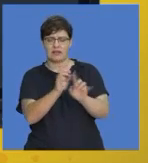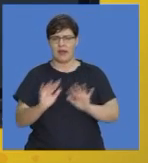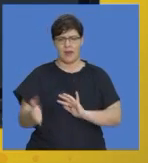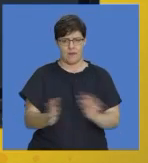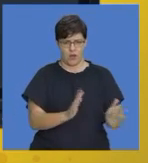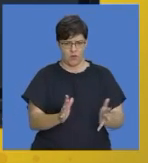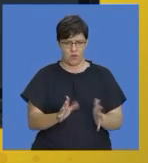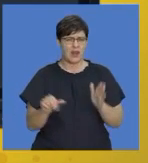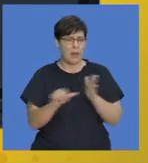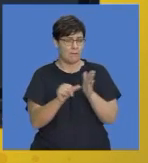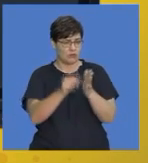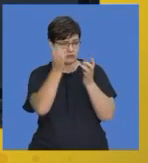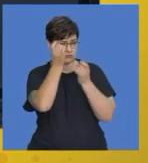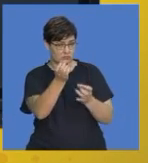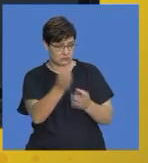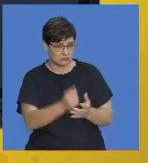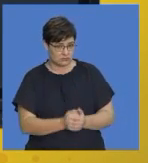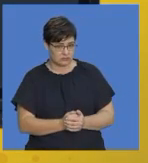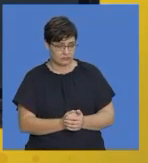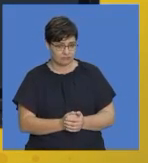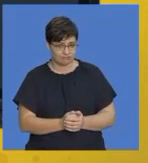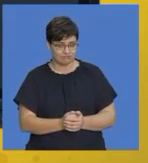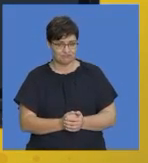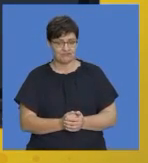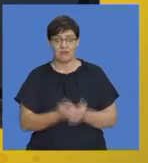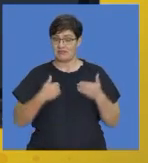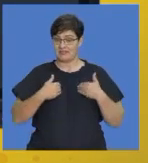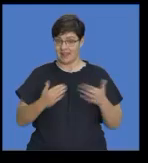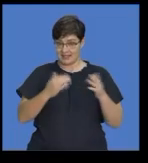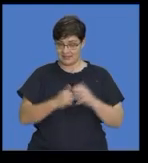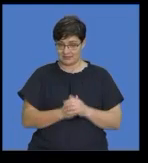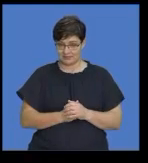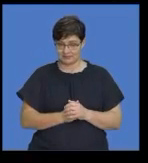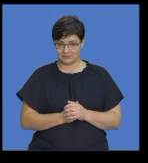some important tips. So let's get to it. Okay.